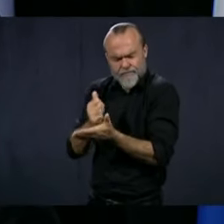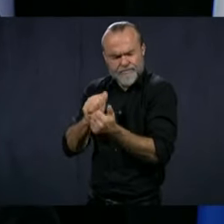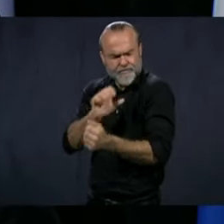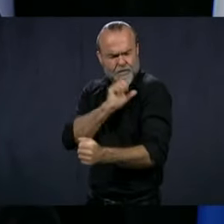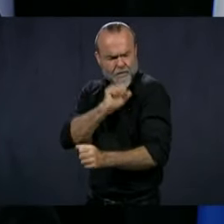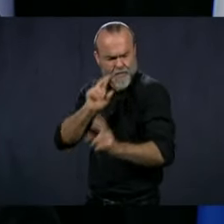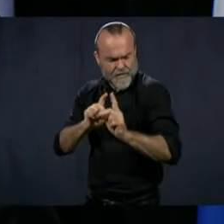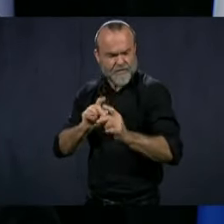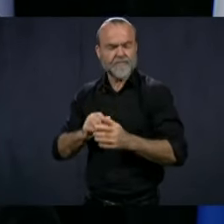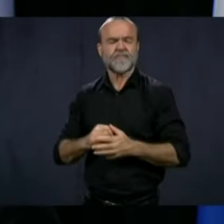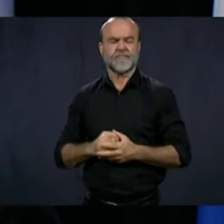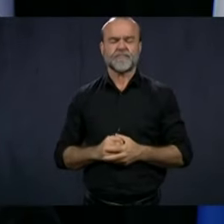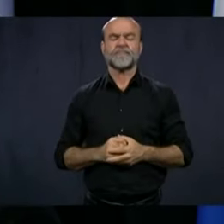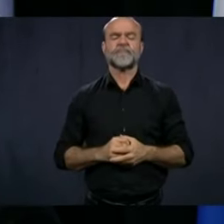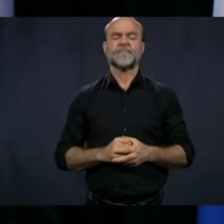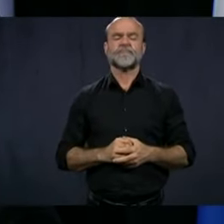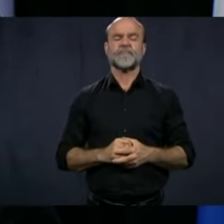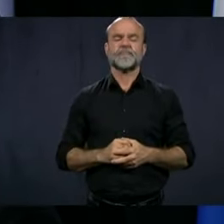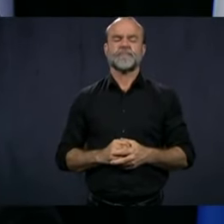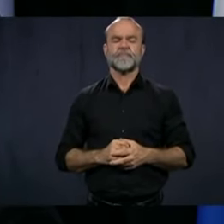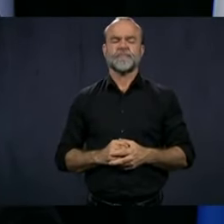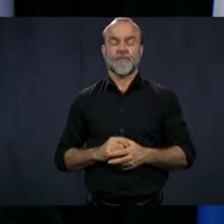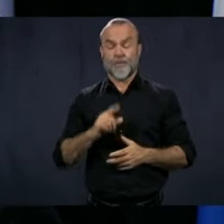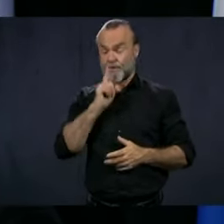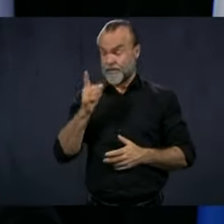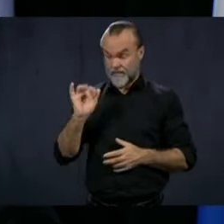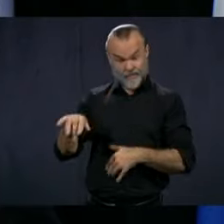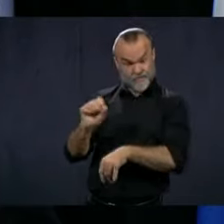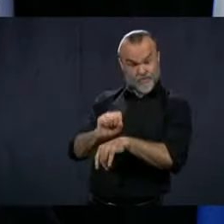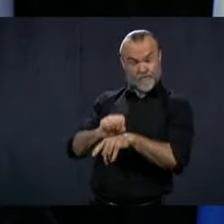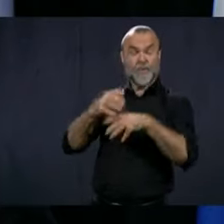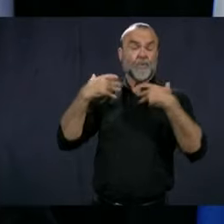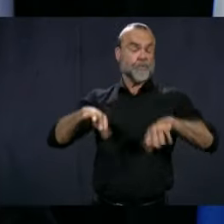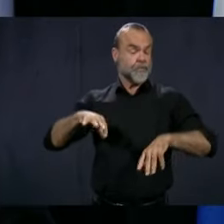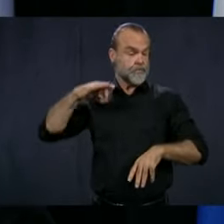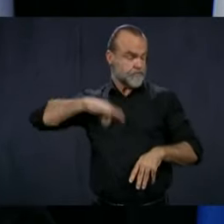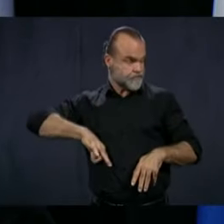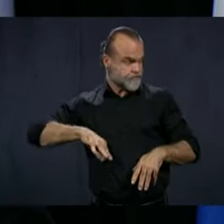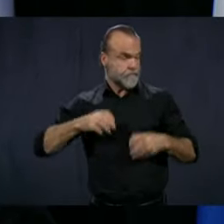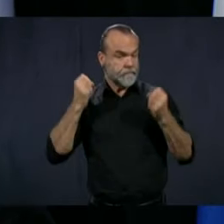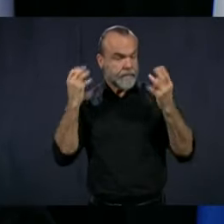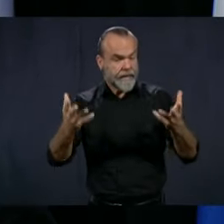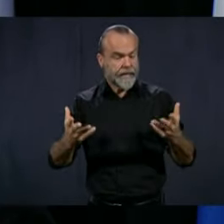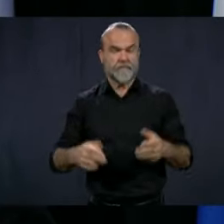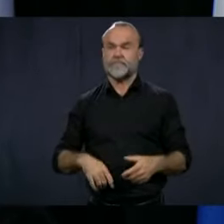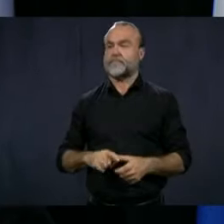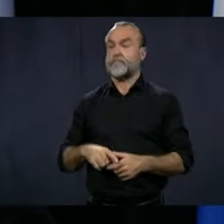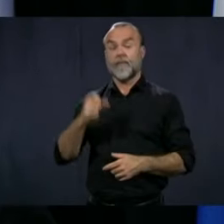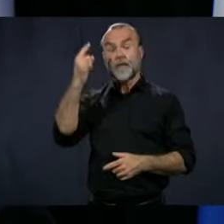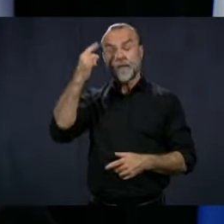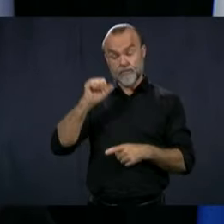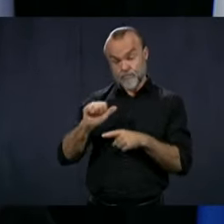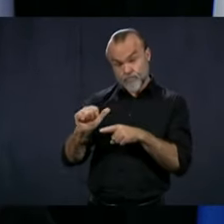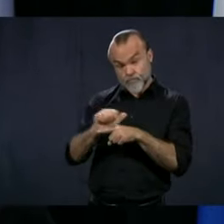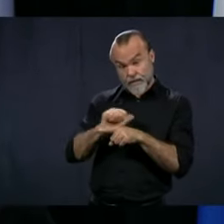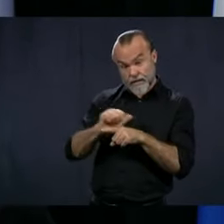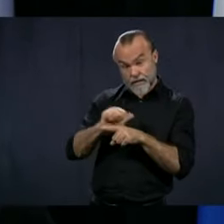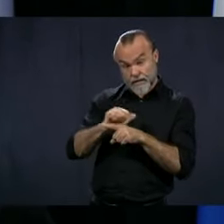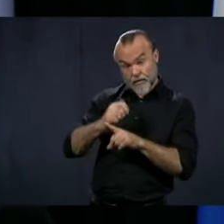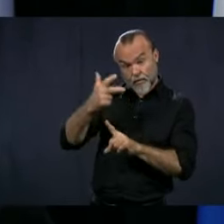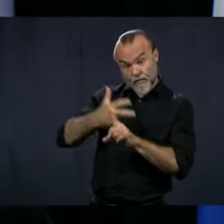There are many advantages, a salary during the training of